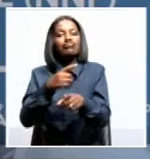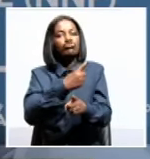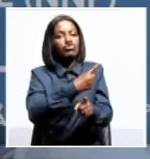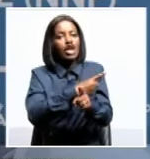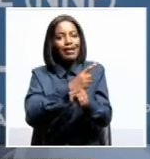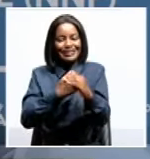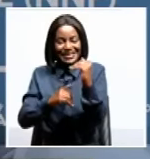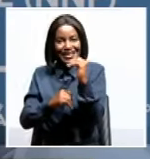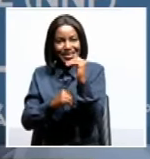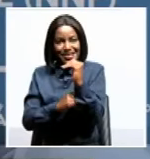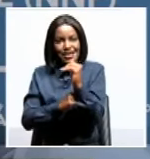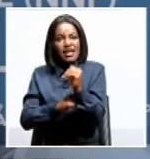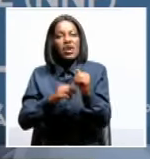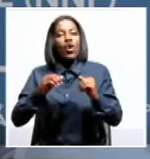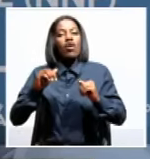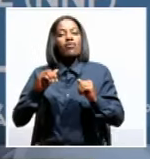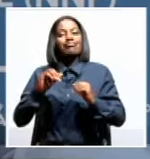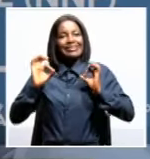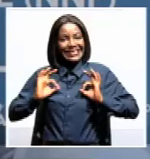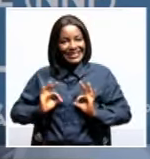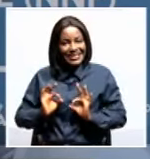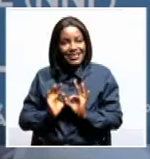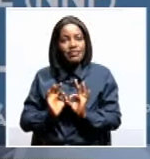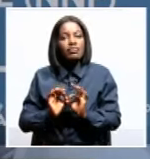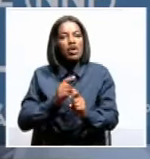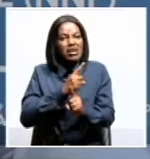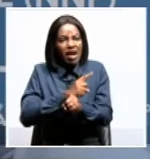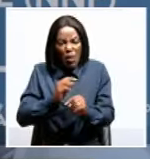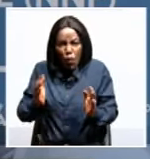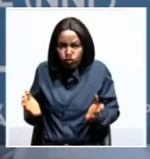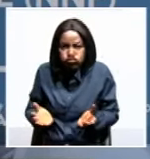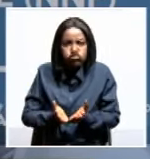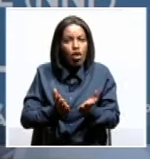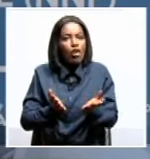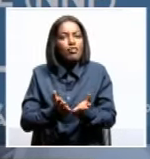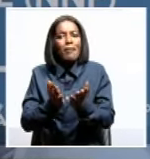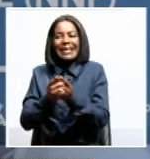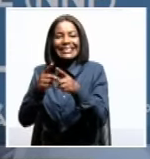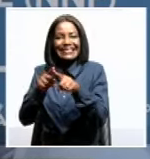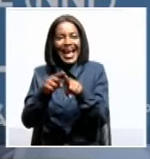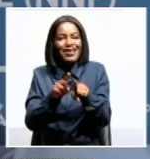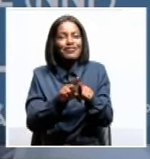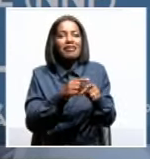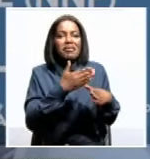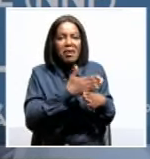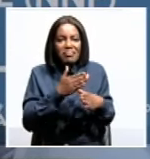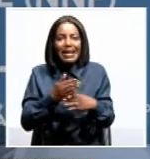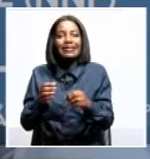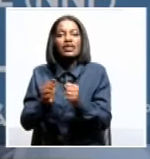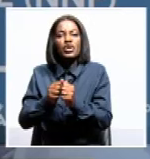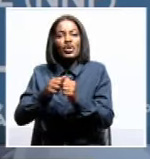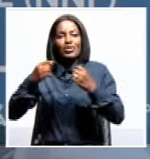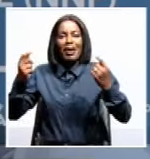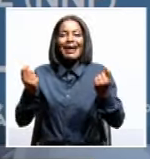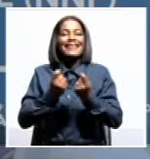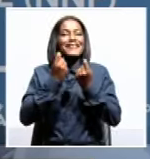the offices of the respective governors. Government wish to continue to encourage the various activities to celebrate the life of our third